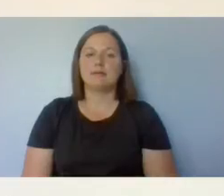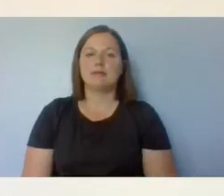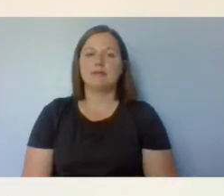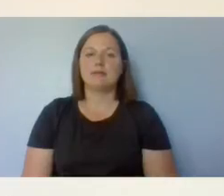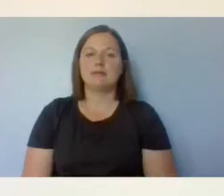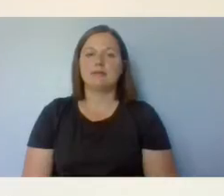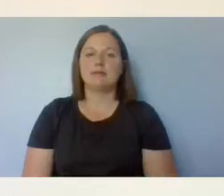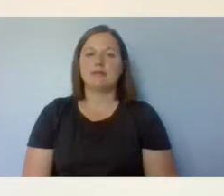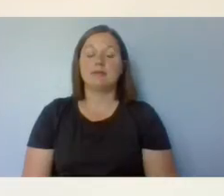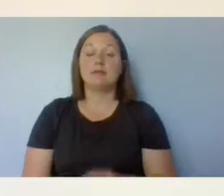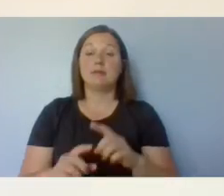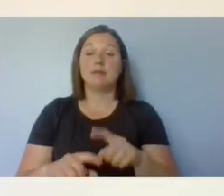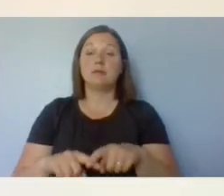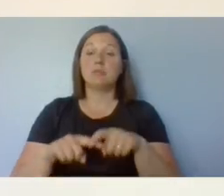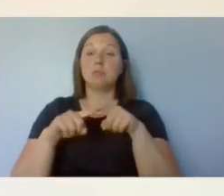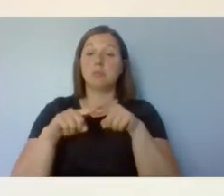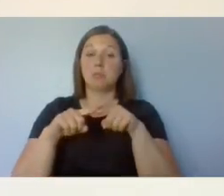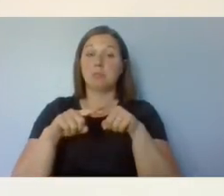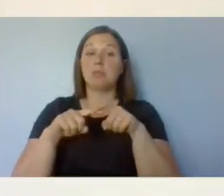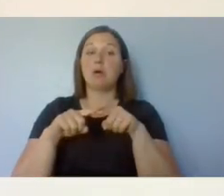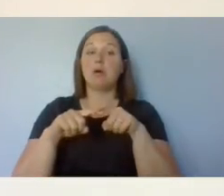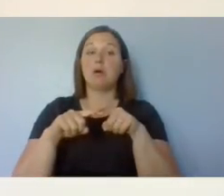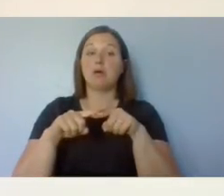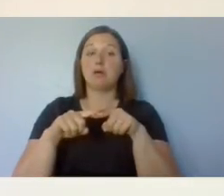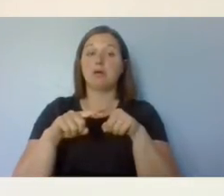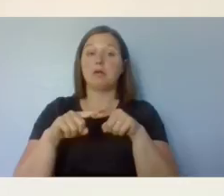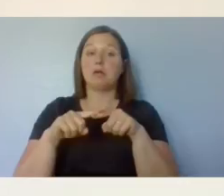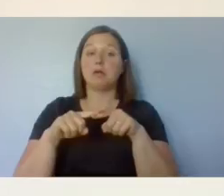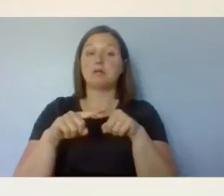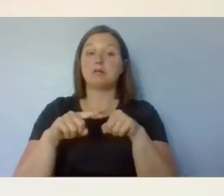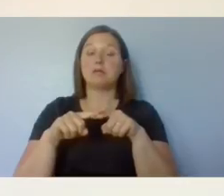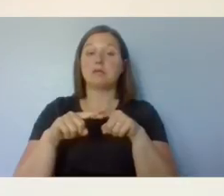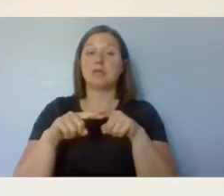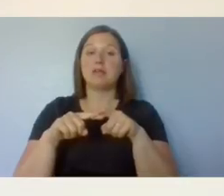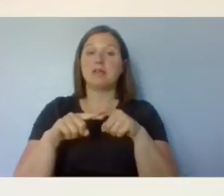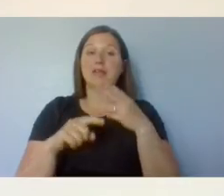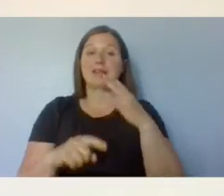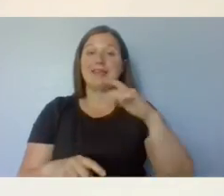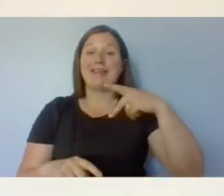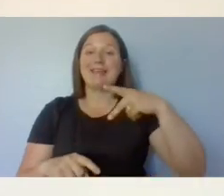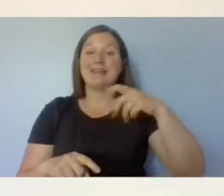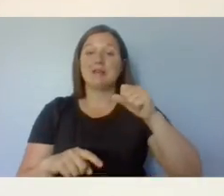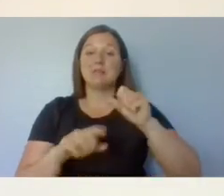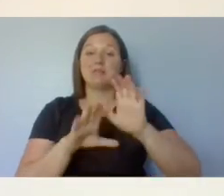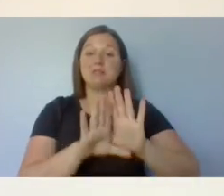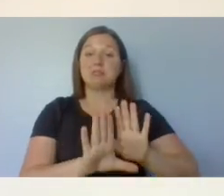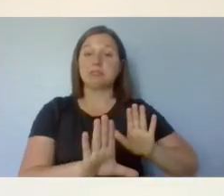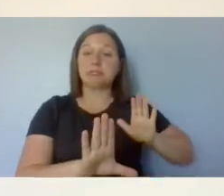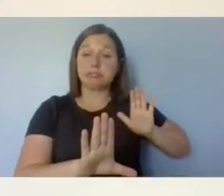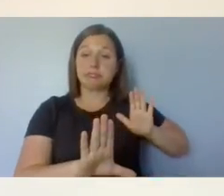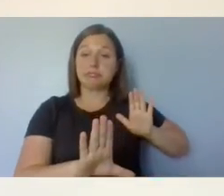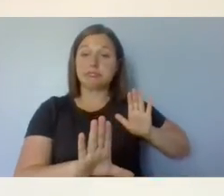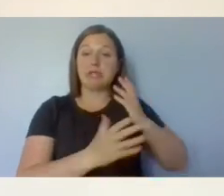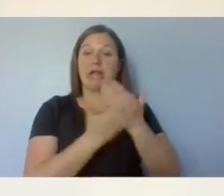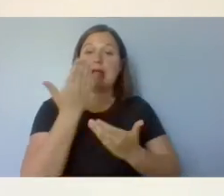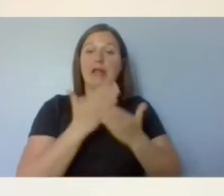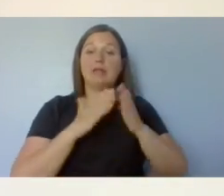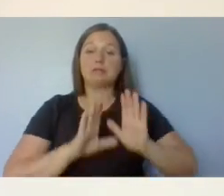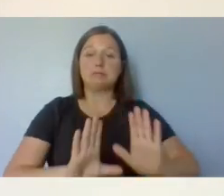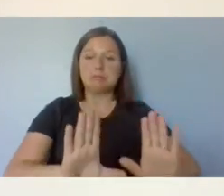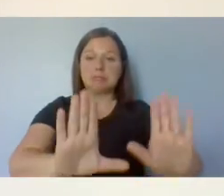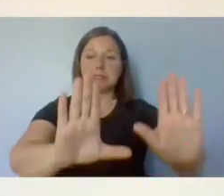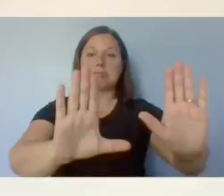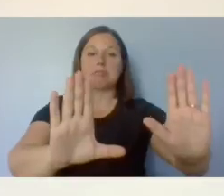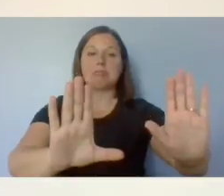Pause, heavy the heels, and move the hips away from the arms. Keep pressing your hands